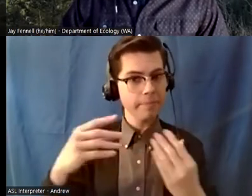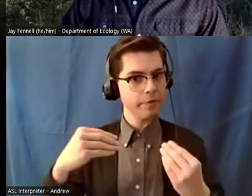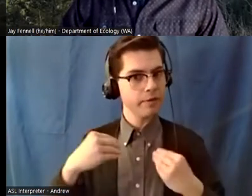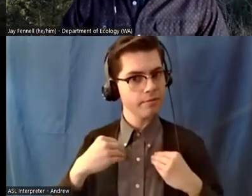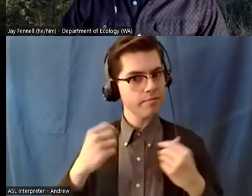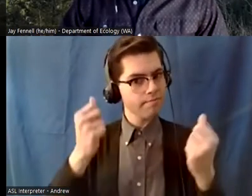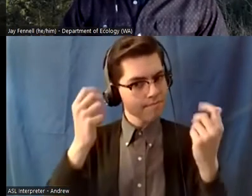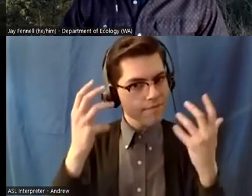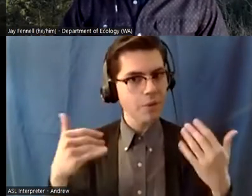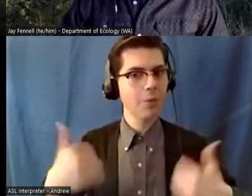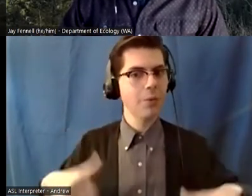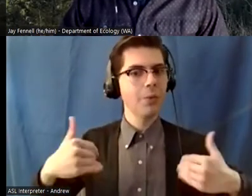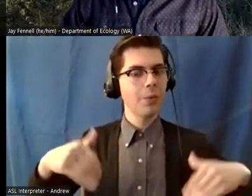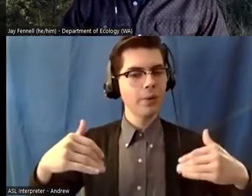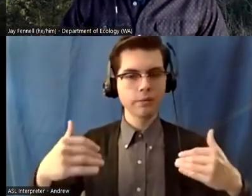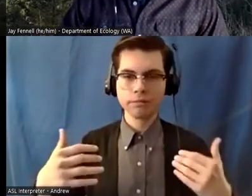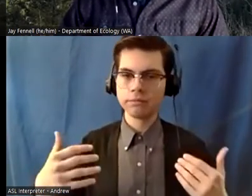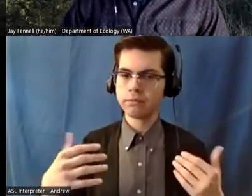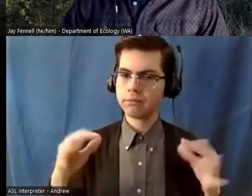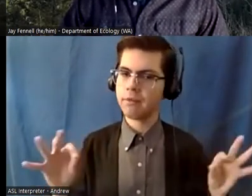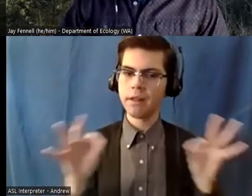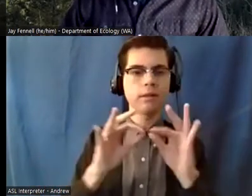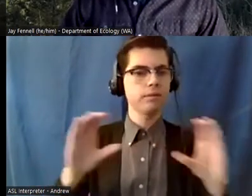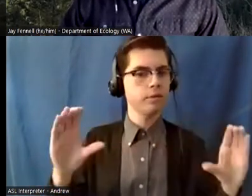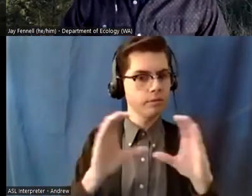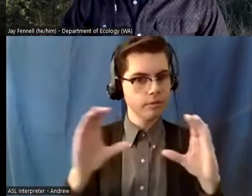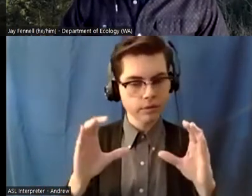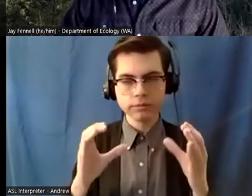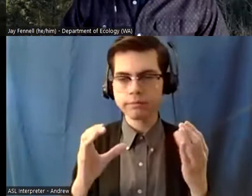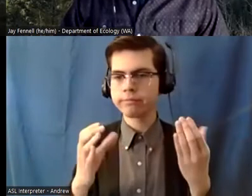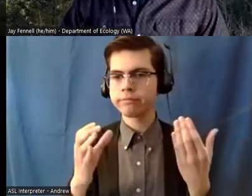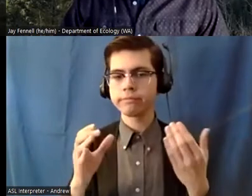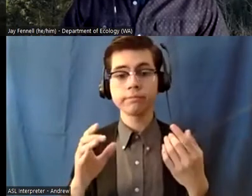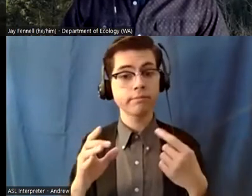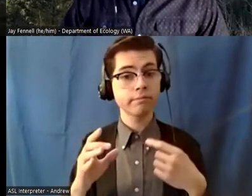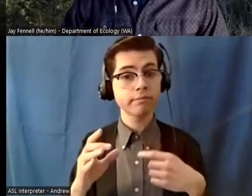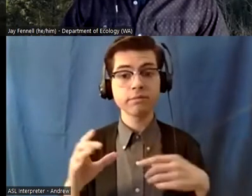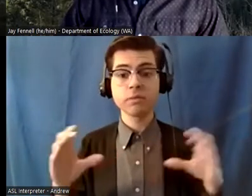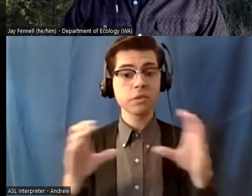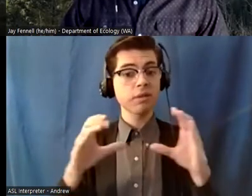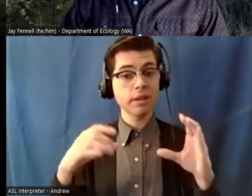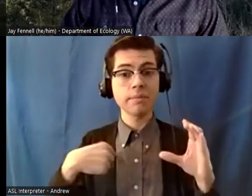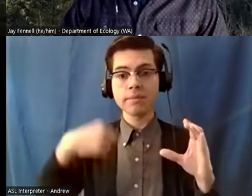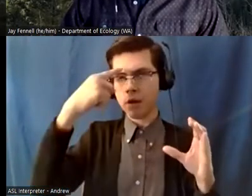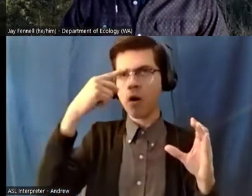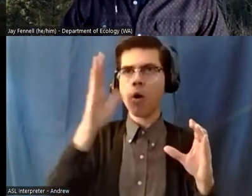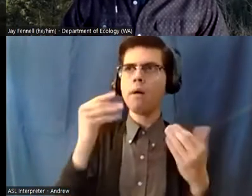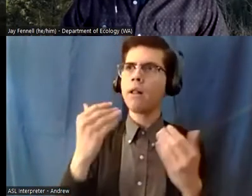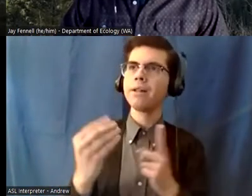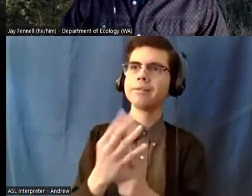abatement certification and asbestos like awareness certification things i never thought i'd ever be exposed to or